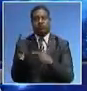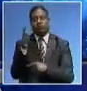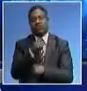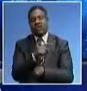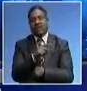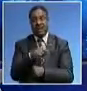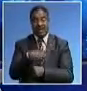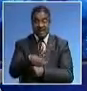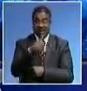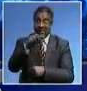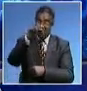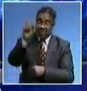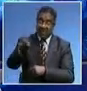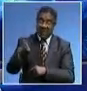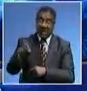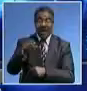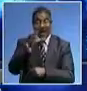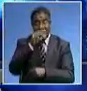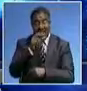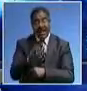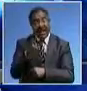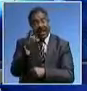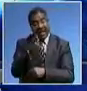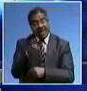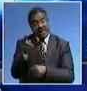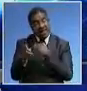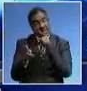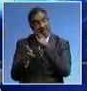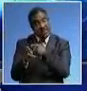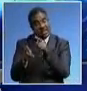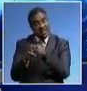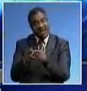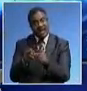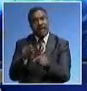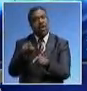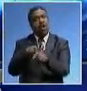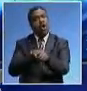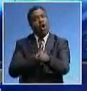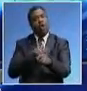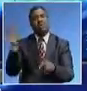politicians, claiming that President Aka Ndehejlema has taken long to roll out his cabinet.